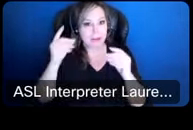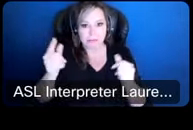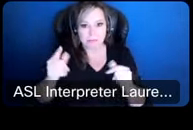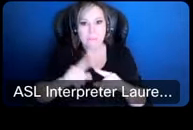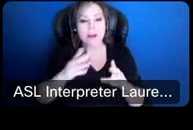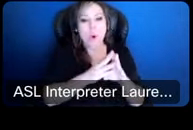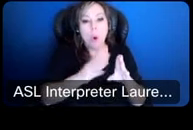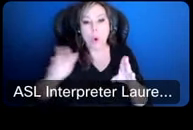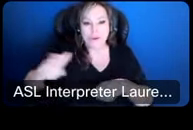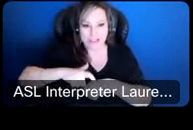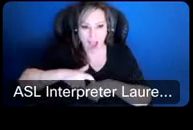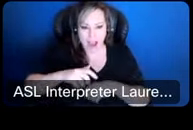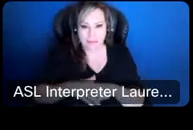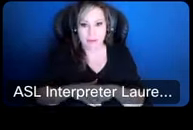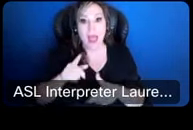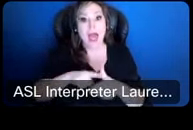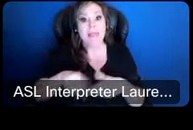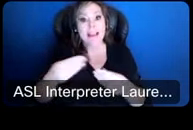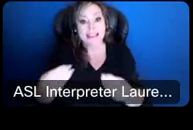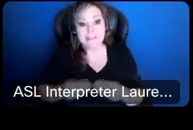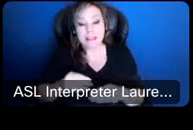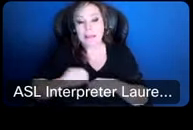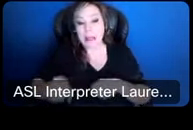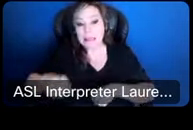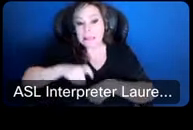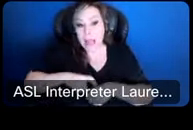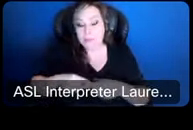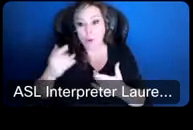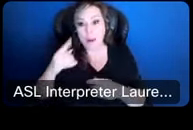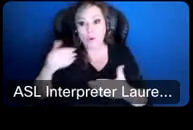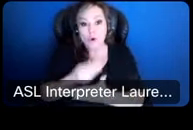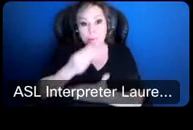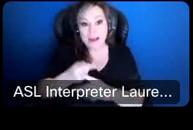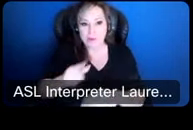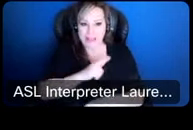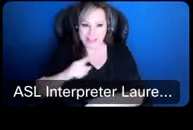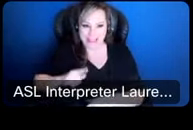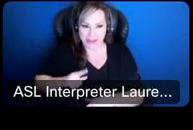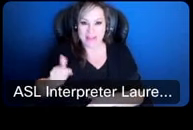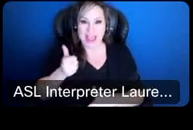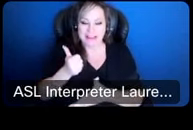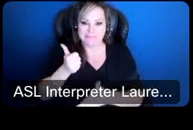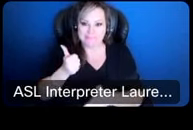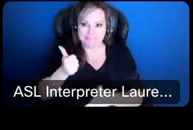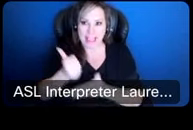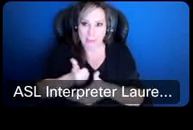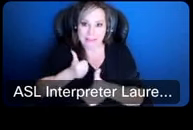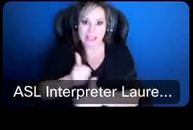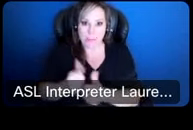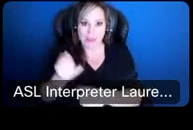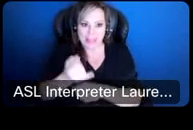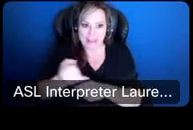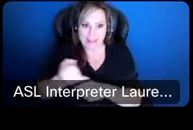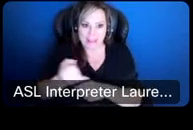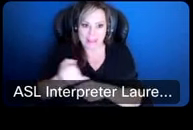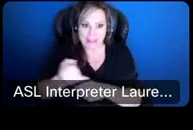buys us some time to hope the state legislator gives us new funding to help catch up with inflation so and that's why you see that prediction we're